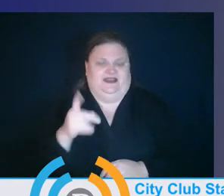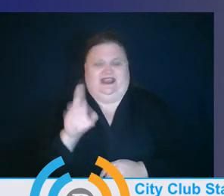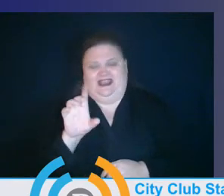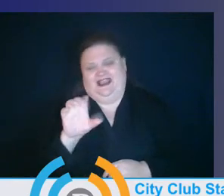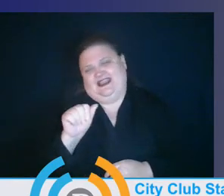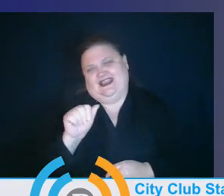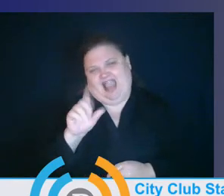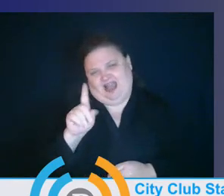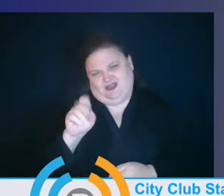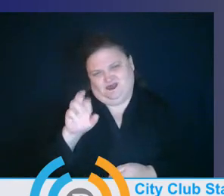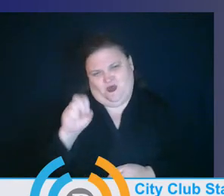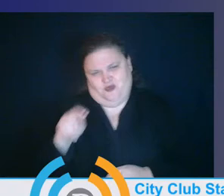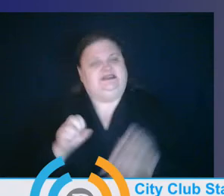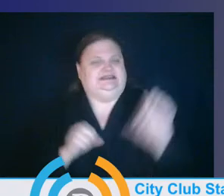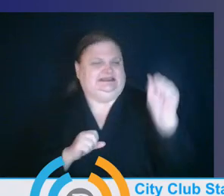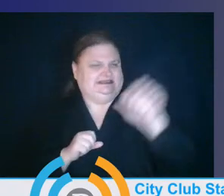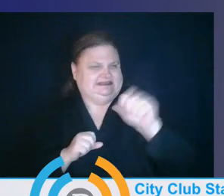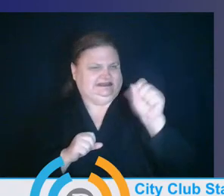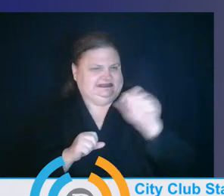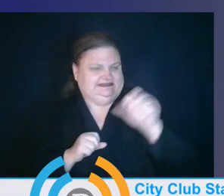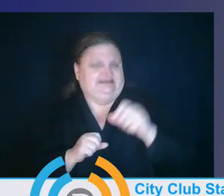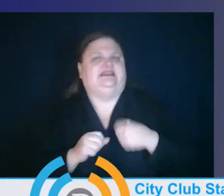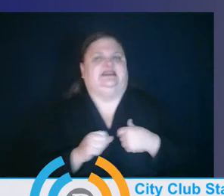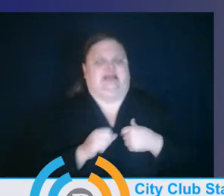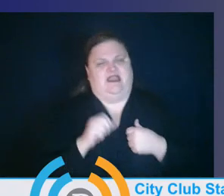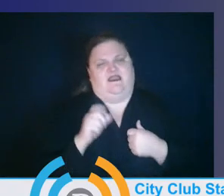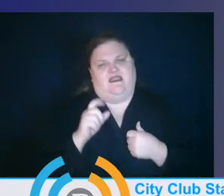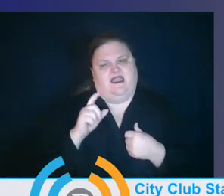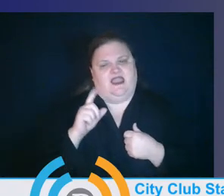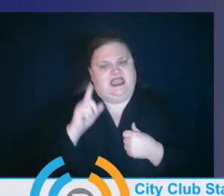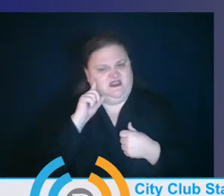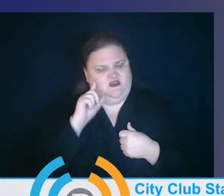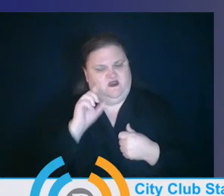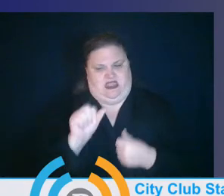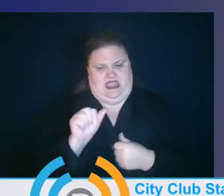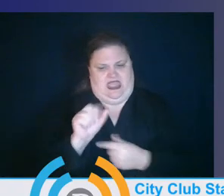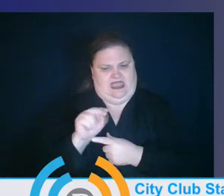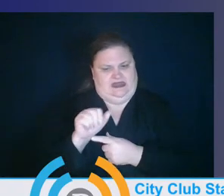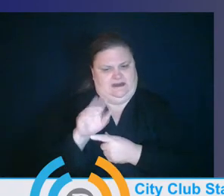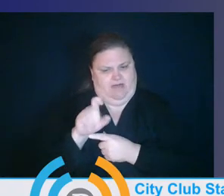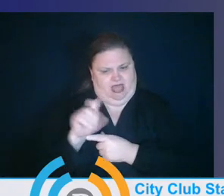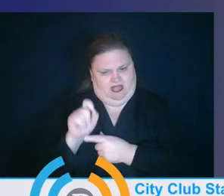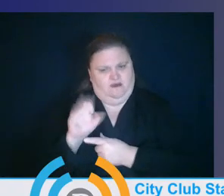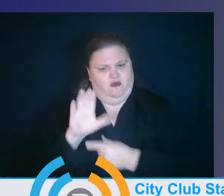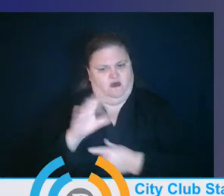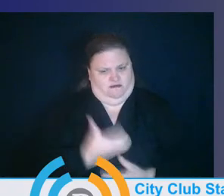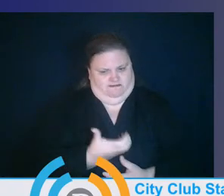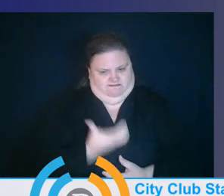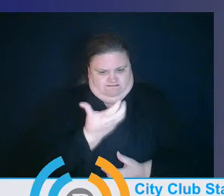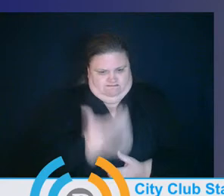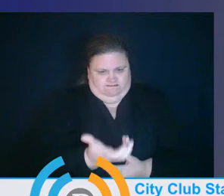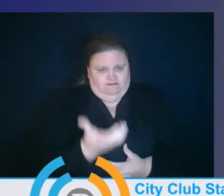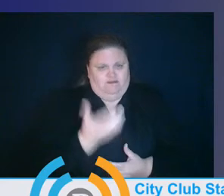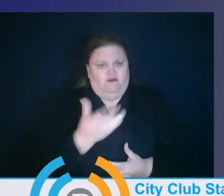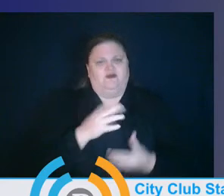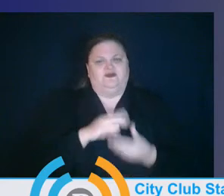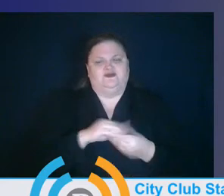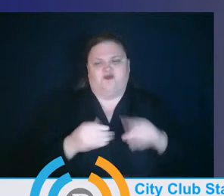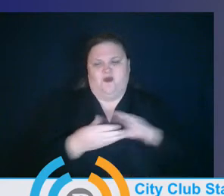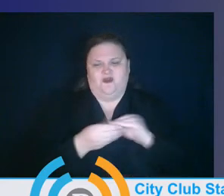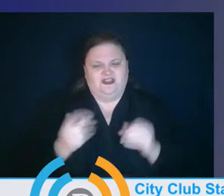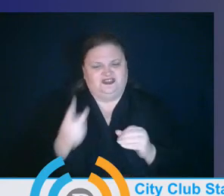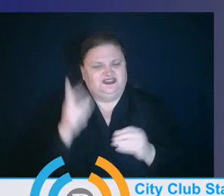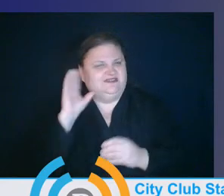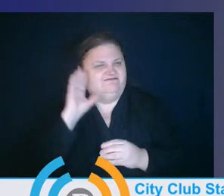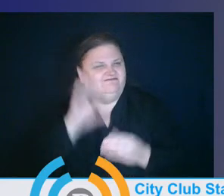I think about what she said about, um, you know, so much about her, um, her confidence, her love of learning, um, the